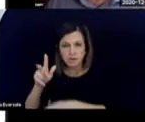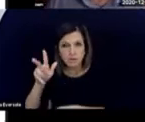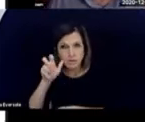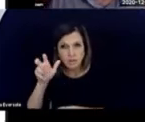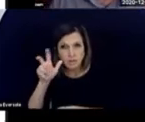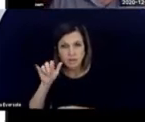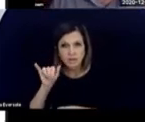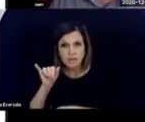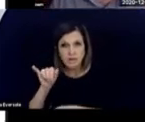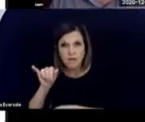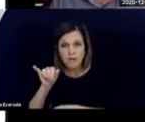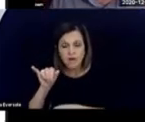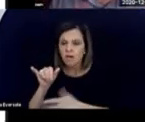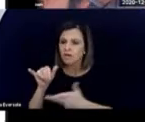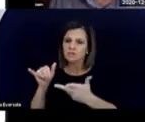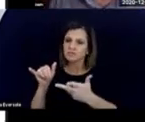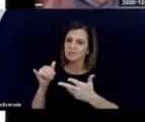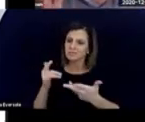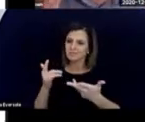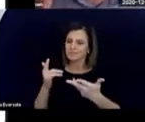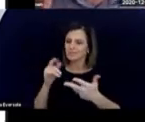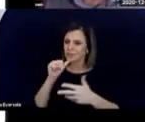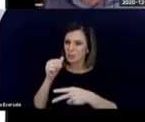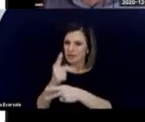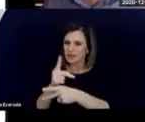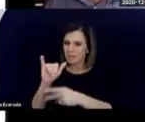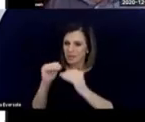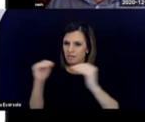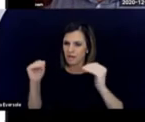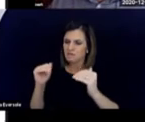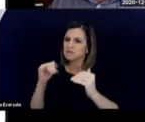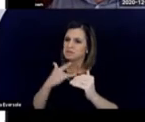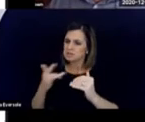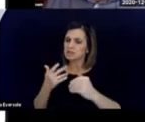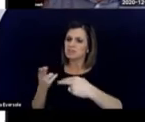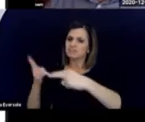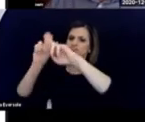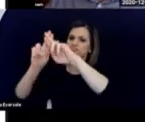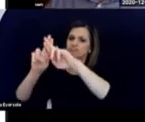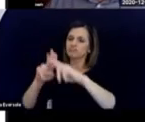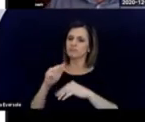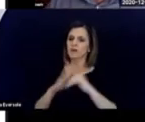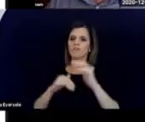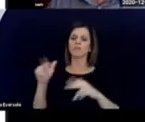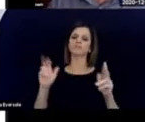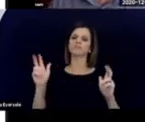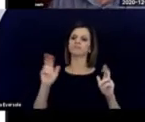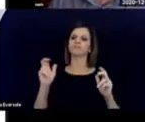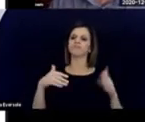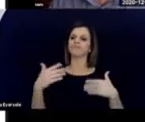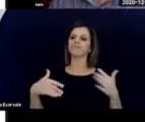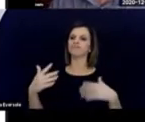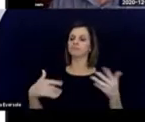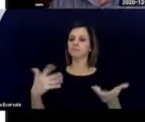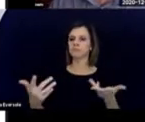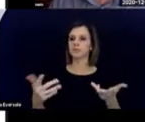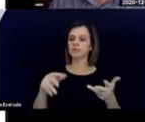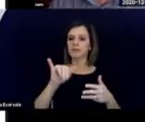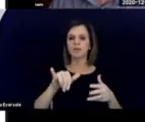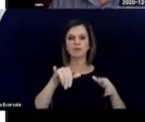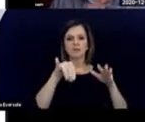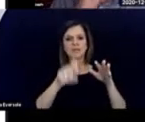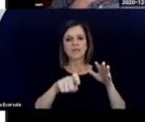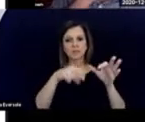thresholds. And we need to explain that as a fundamental of good deaf-blind educational practice.